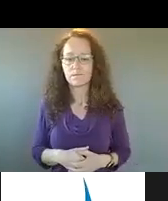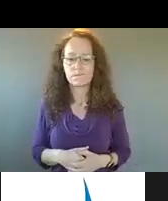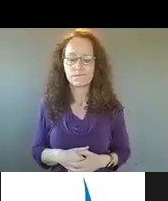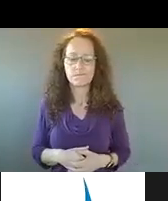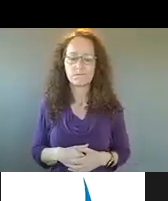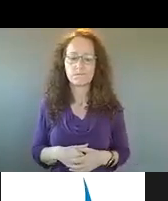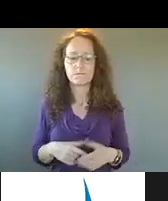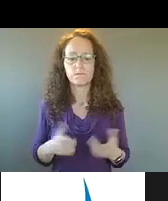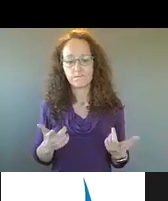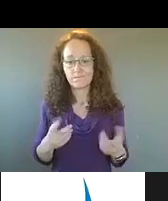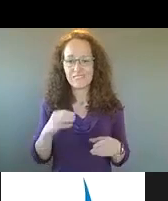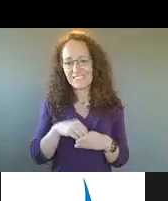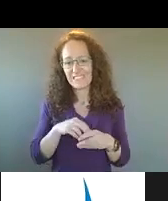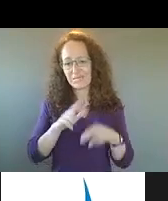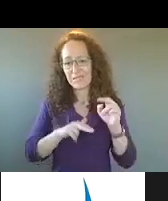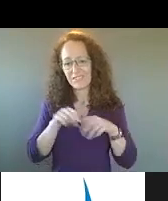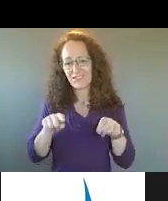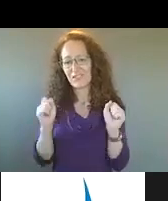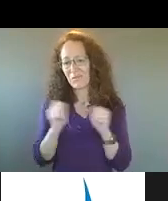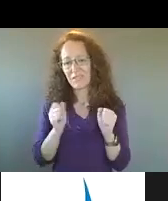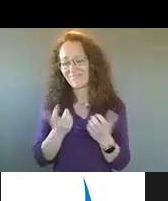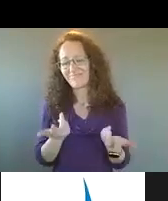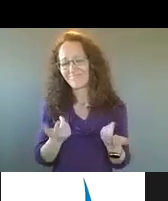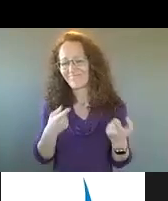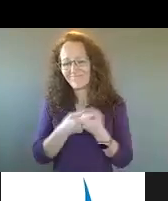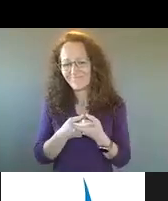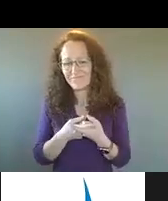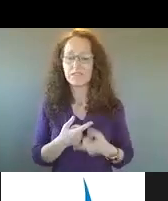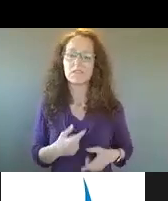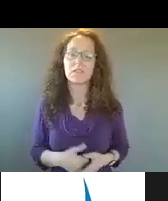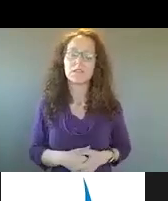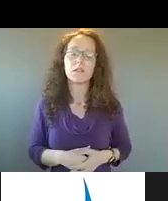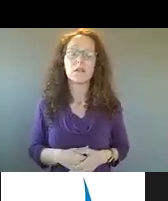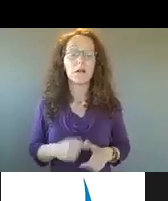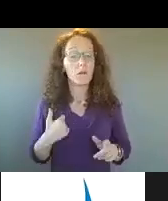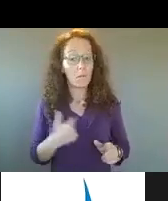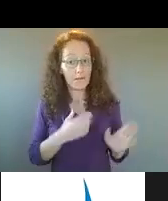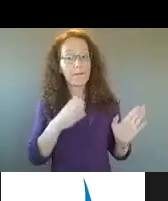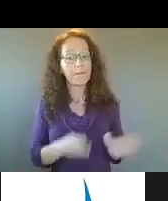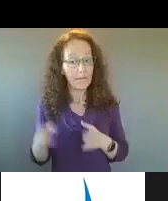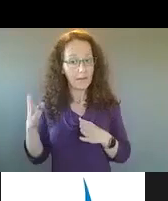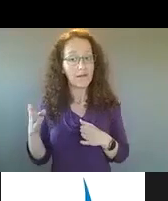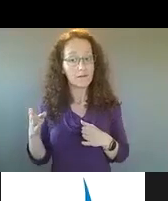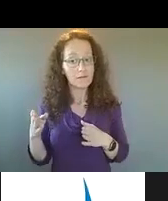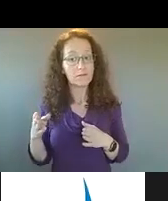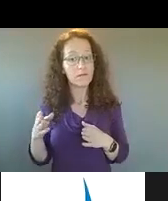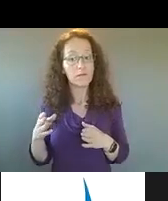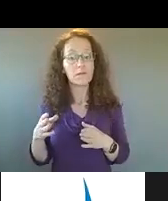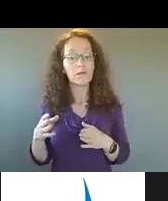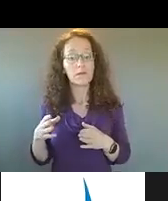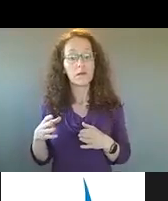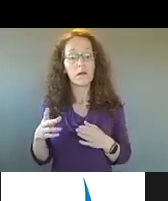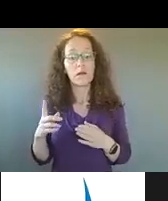um, meeting indoors, uh, during winter, um, but we certainly do plan on having, you know, once, once the model,